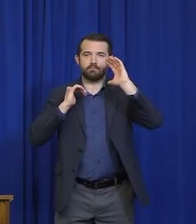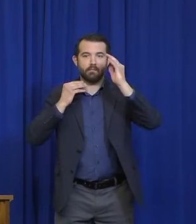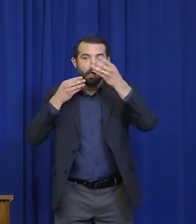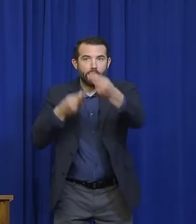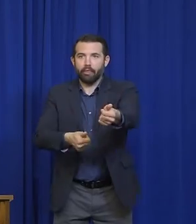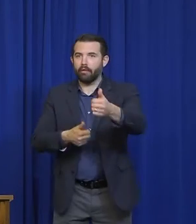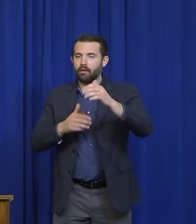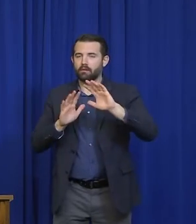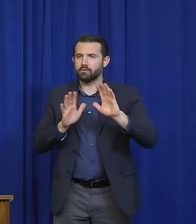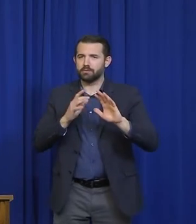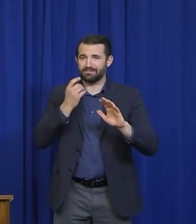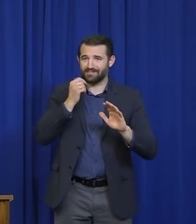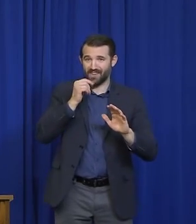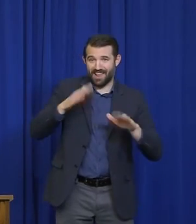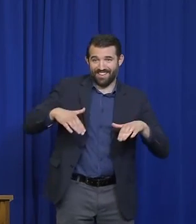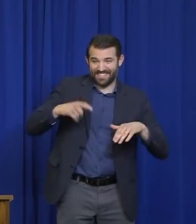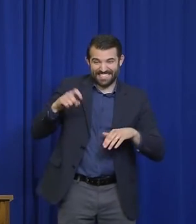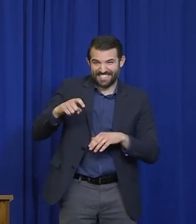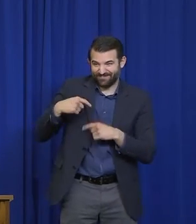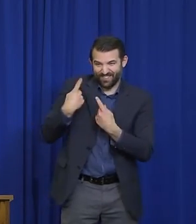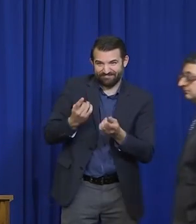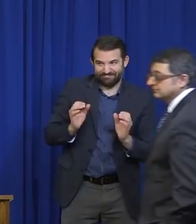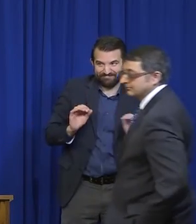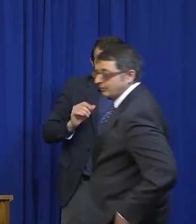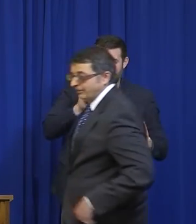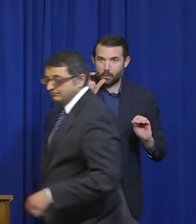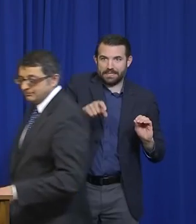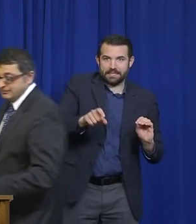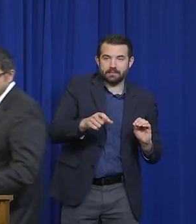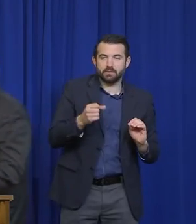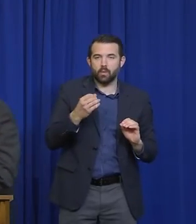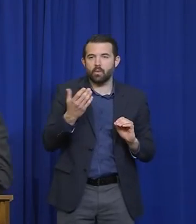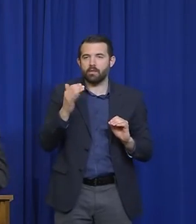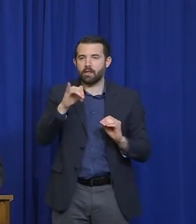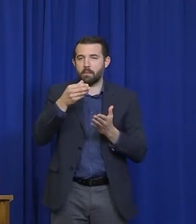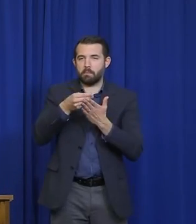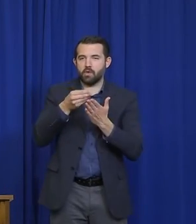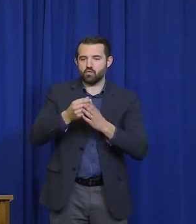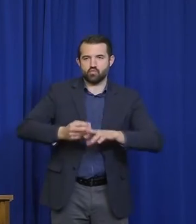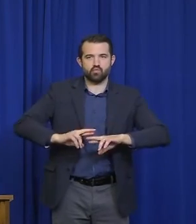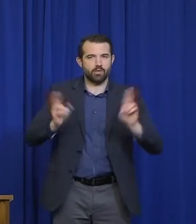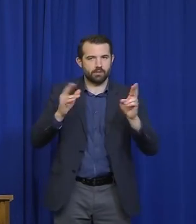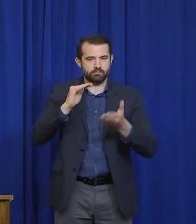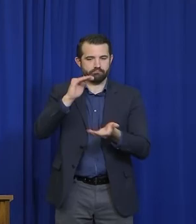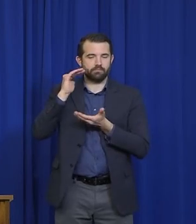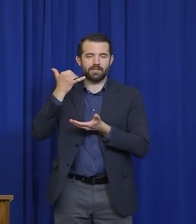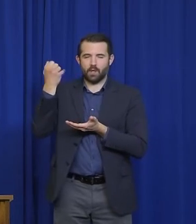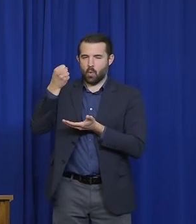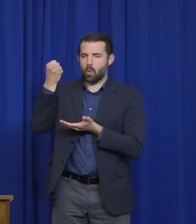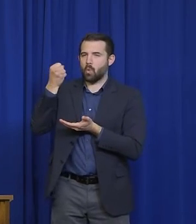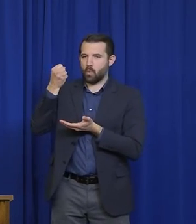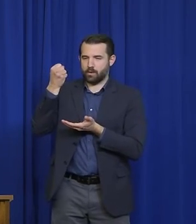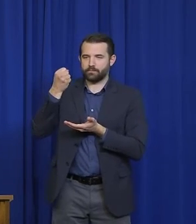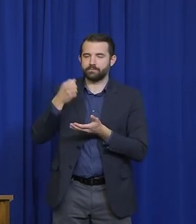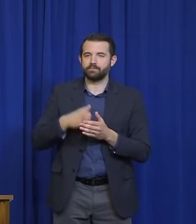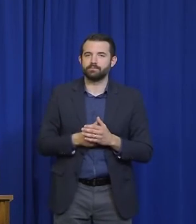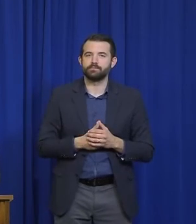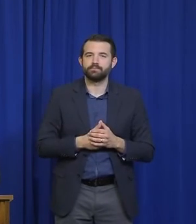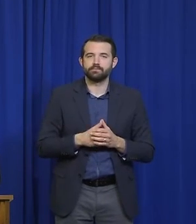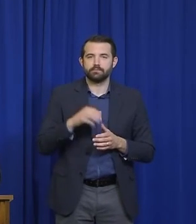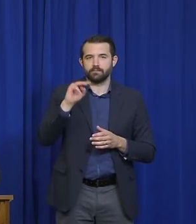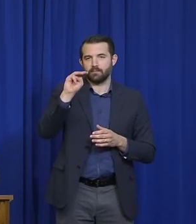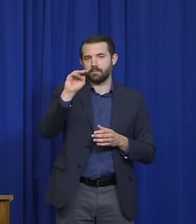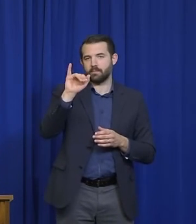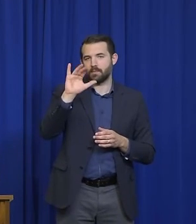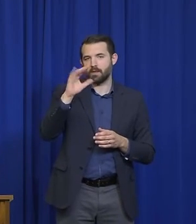alternative care sites. Is that, she says that's right. Okay. Great. Okay, thanks, Phil. We will turn now to Michael Fern